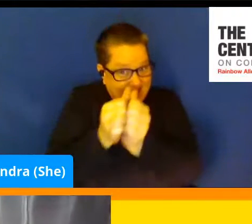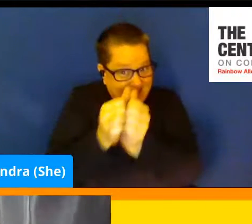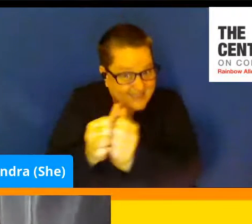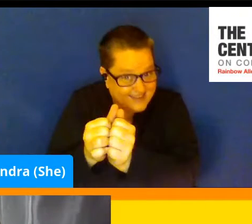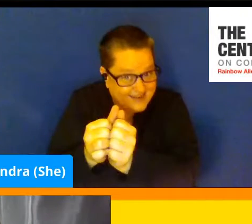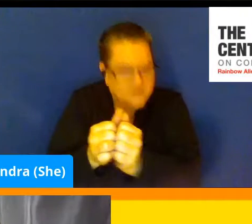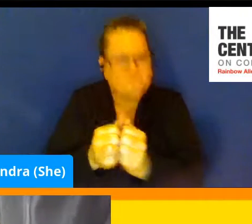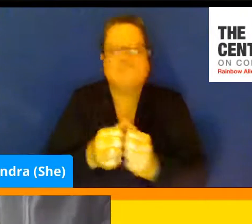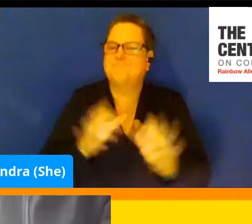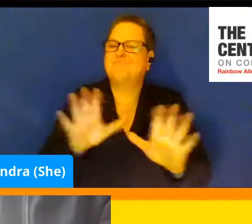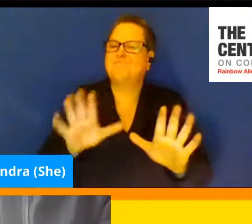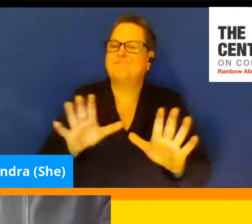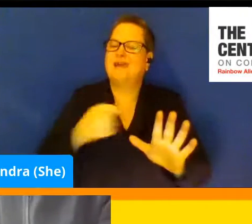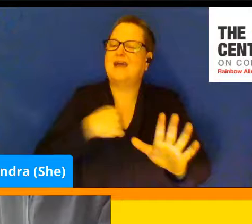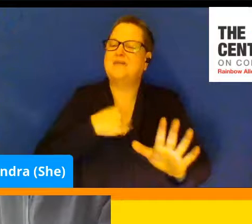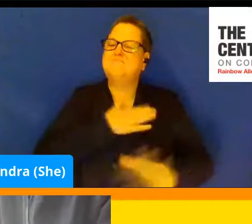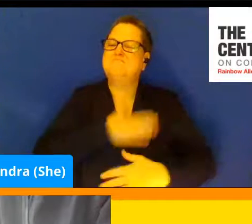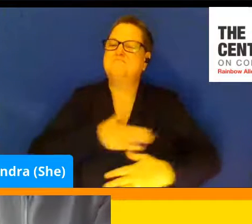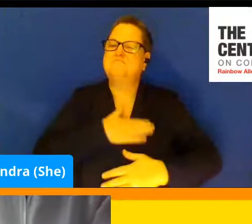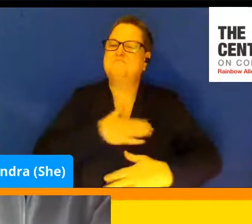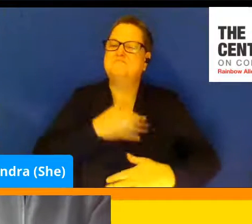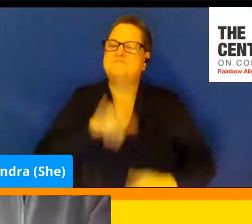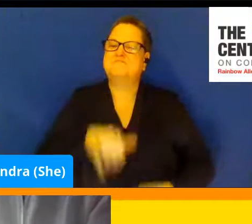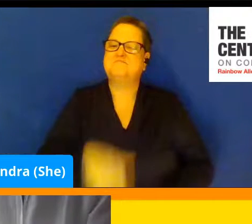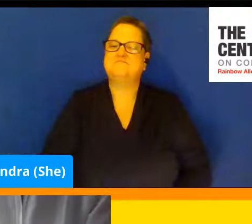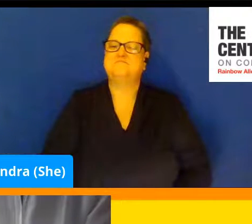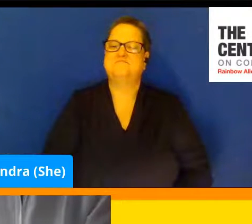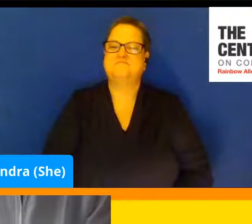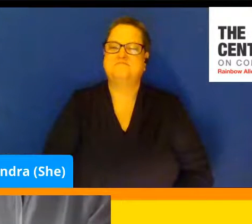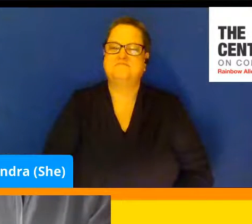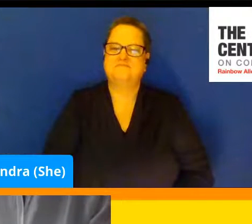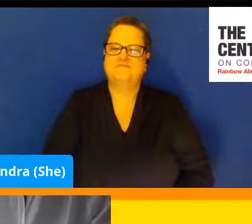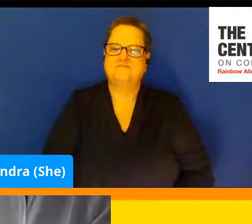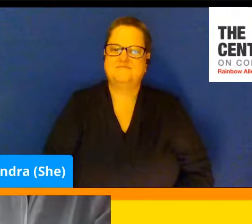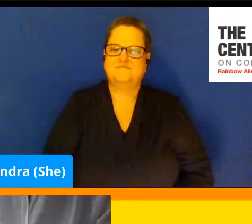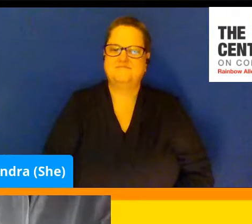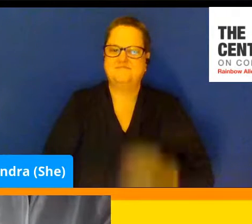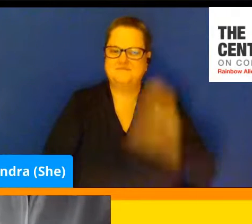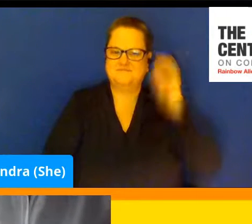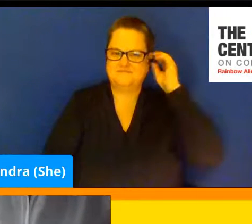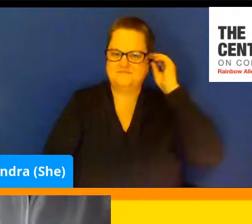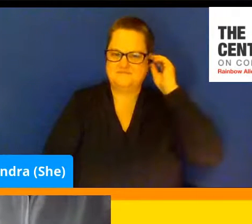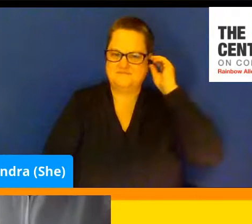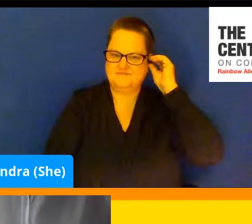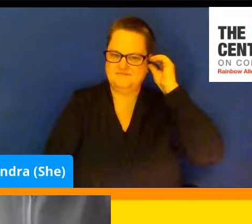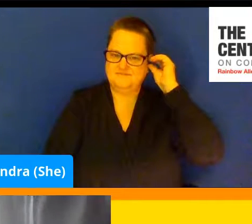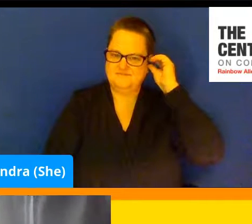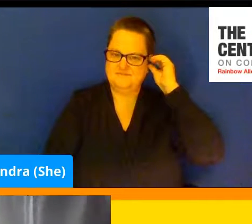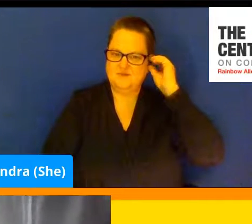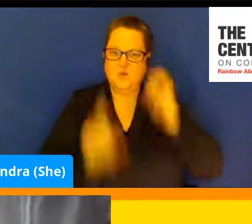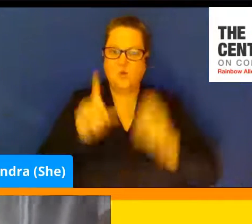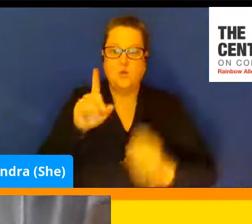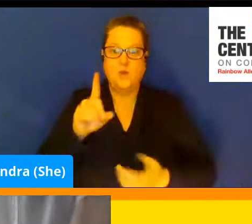All right. So there's our cup of cream.